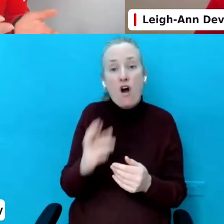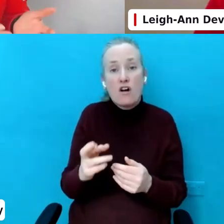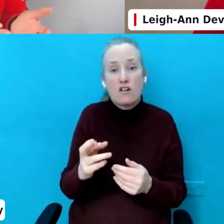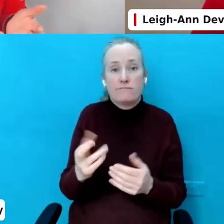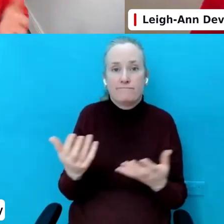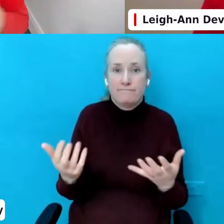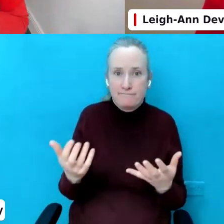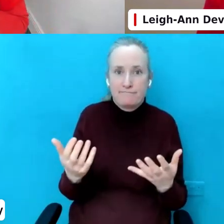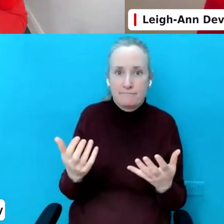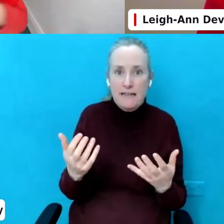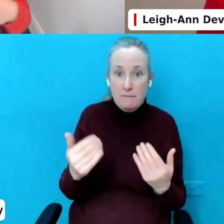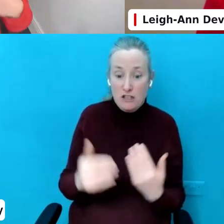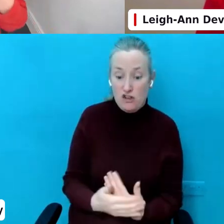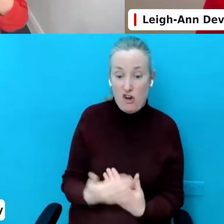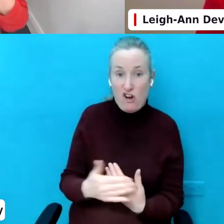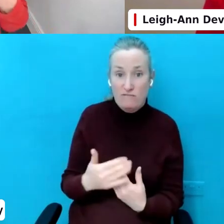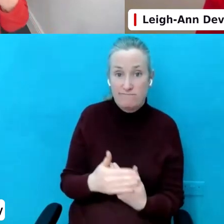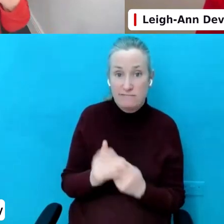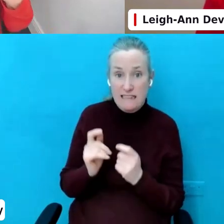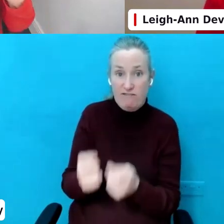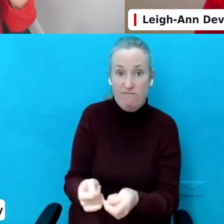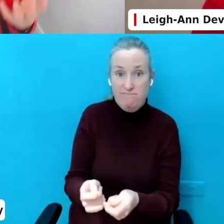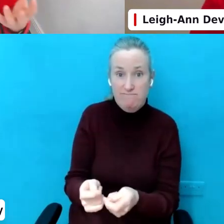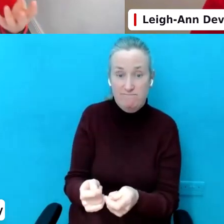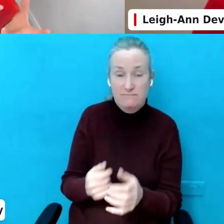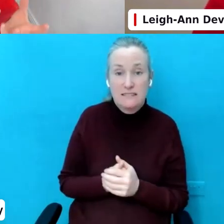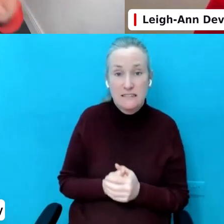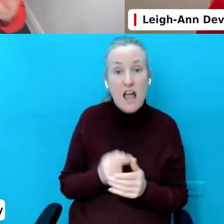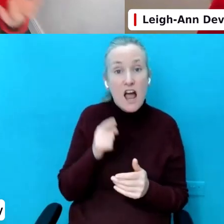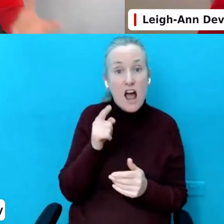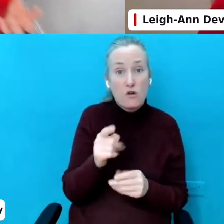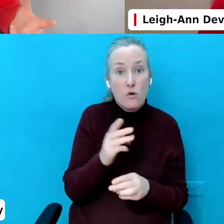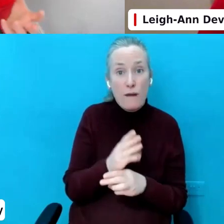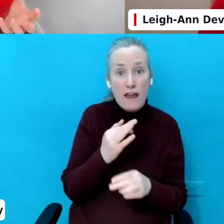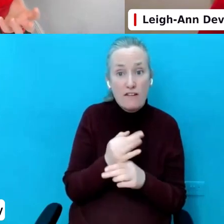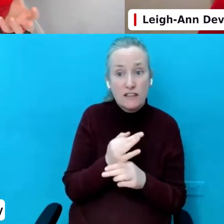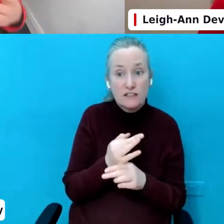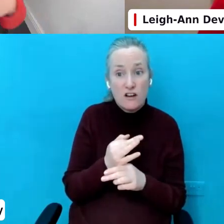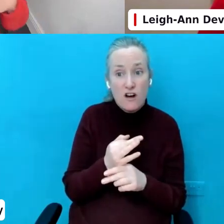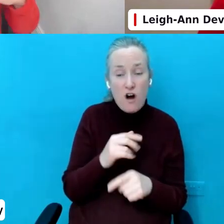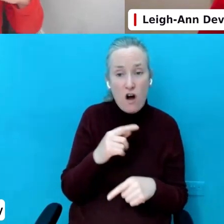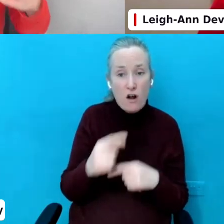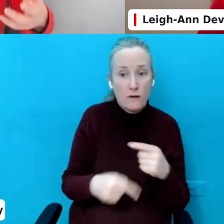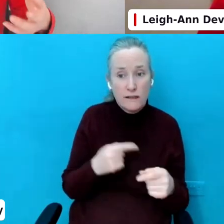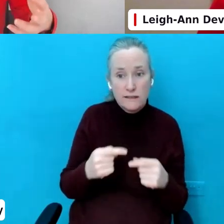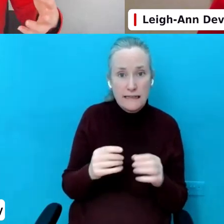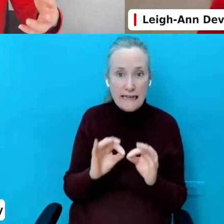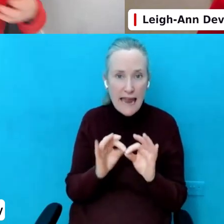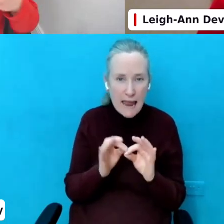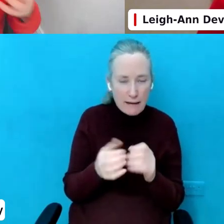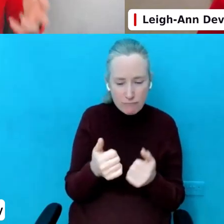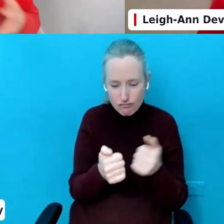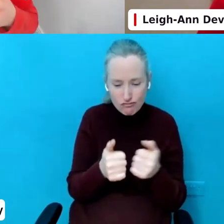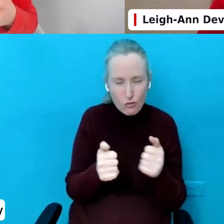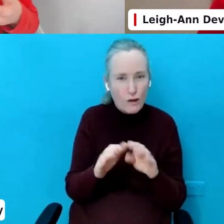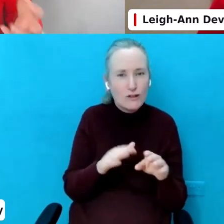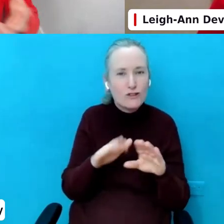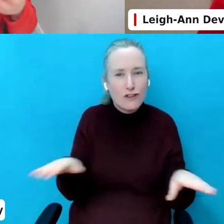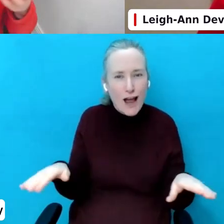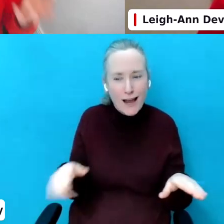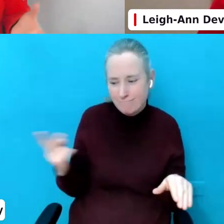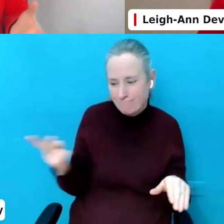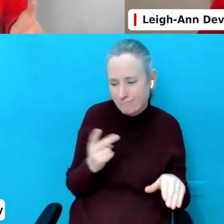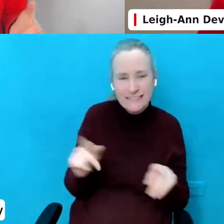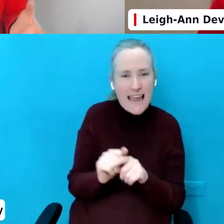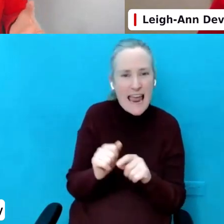you know, younger age. Are you the parent that's always on this gaming with your kids? You're on the whatever apps they're on,